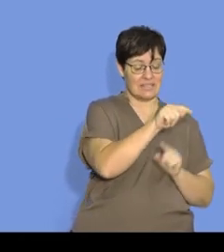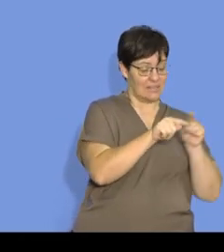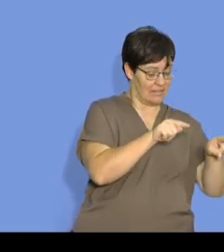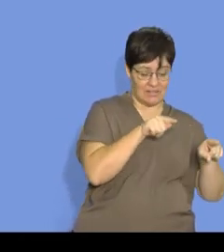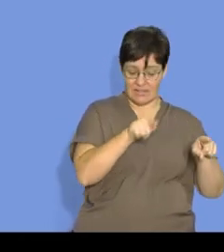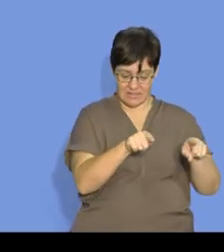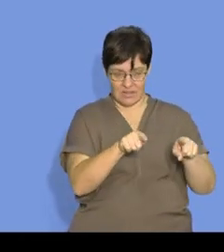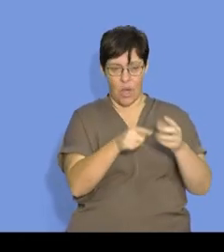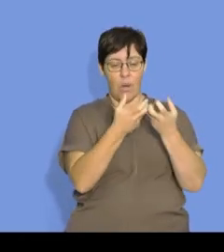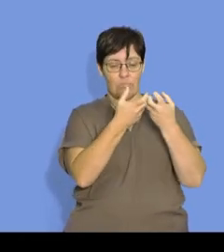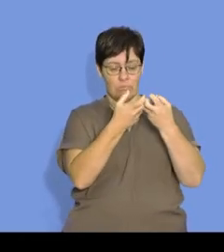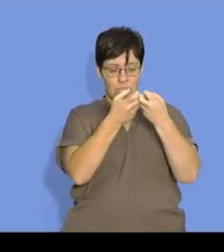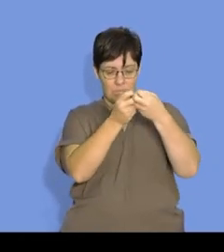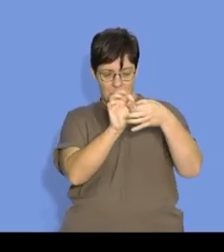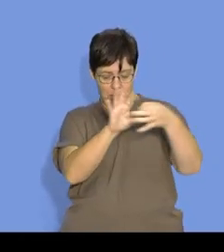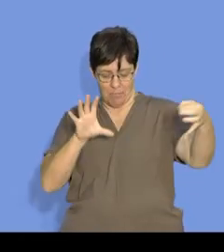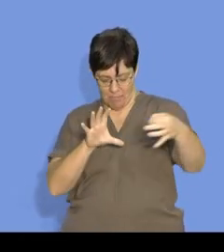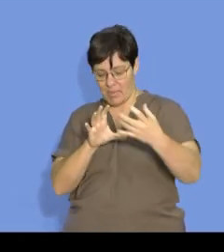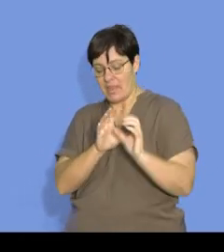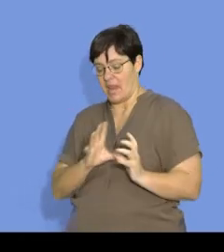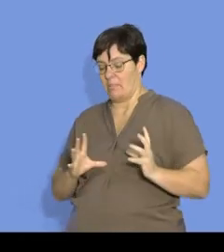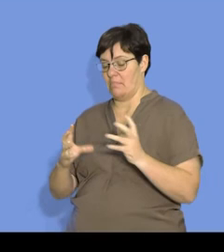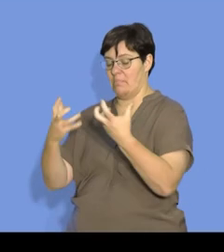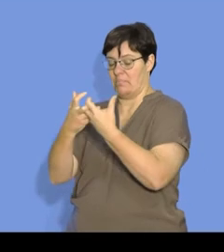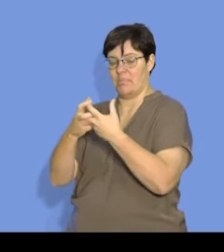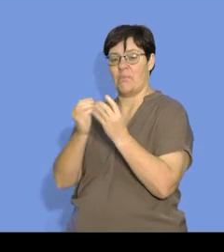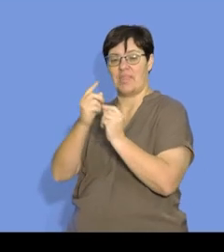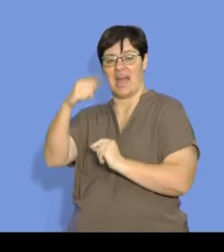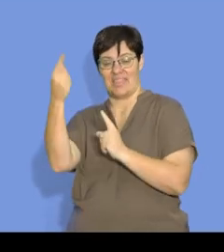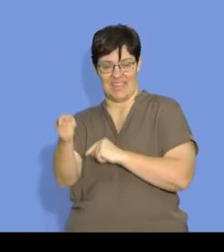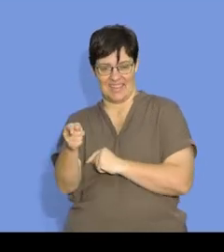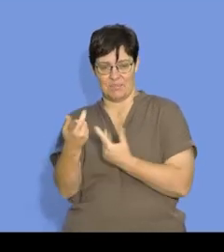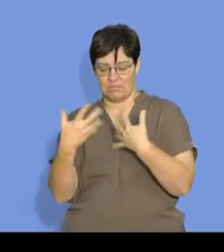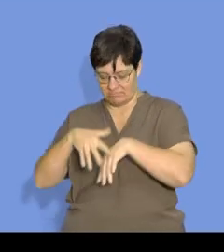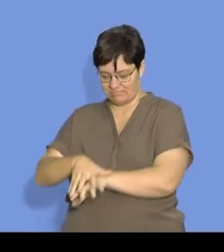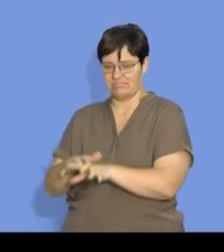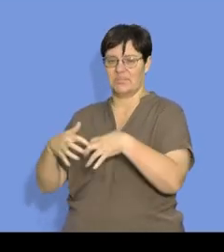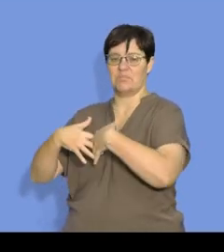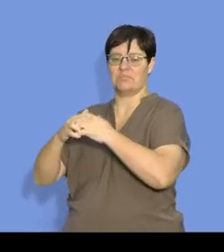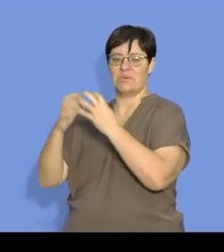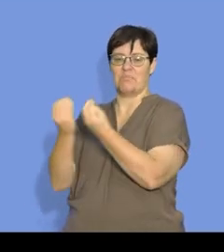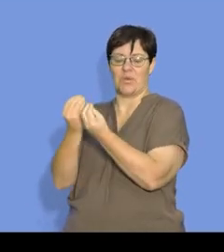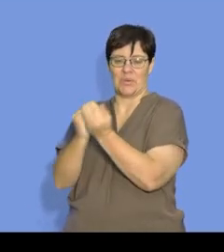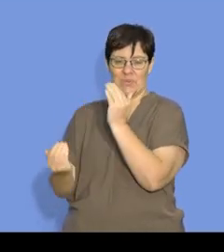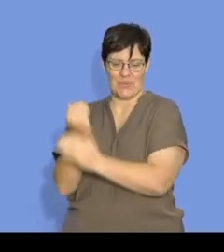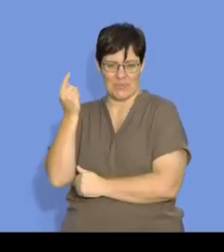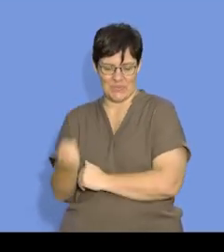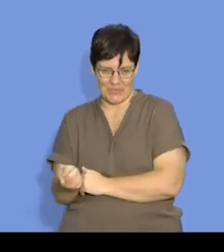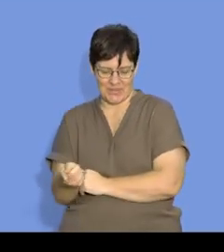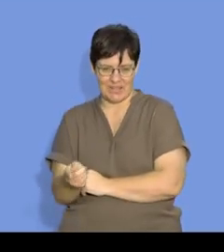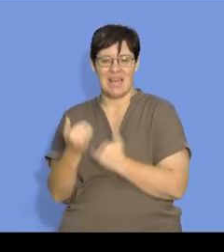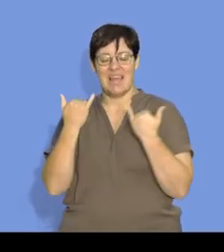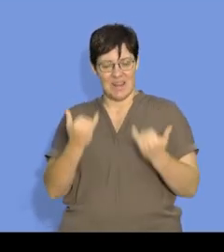reactants. And it will form new bonds for the products. And when that happens, we say